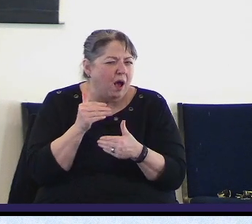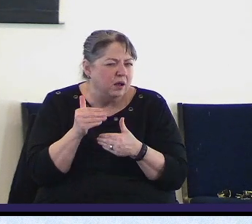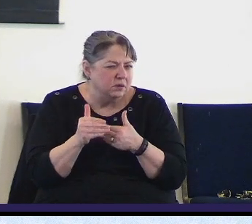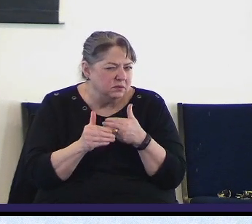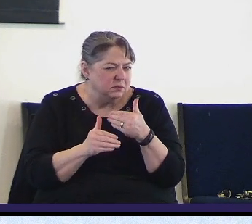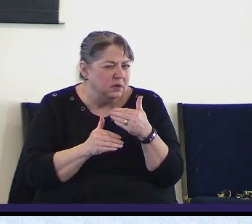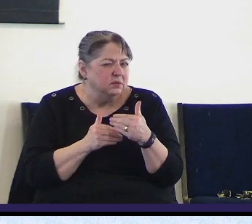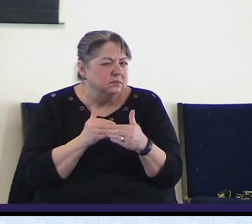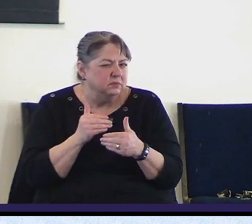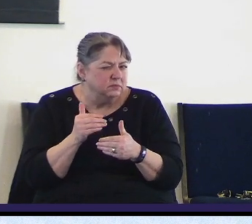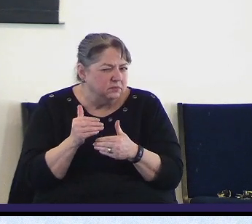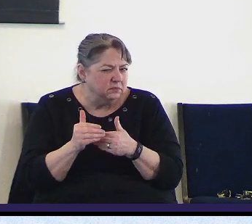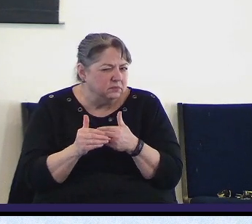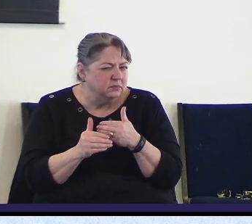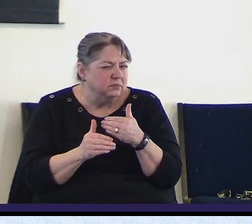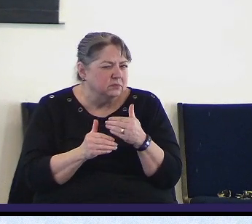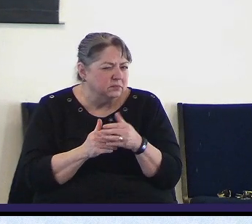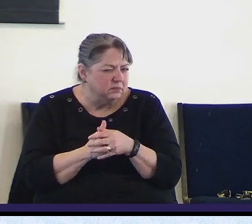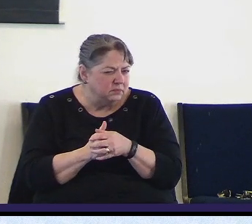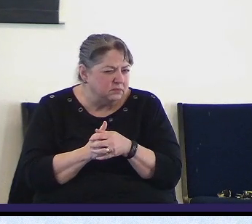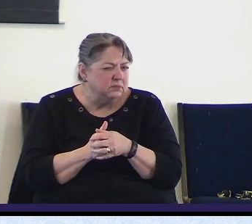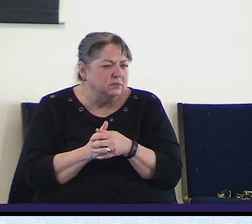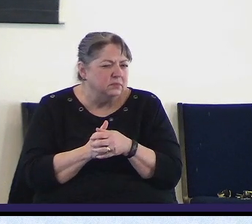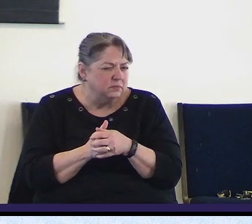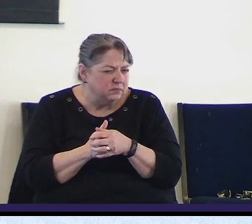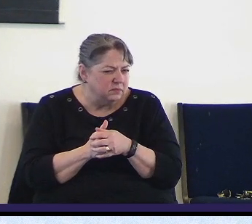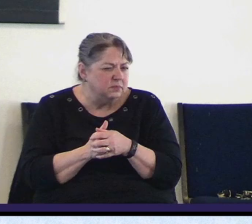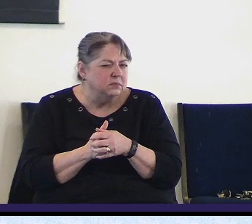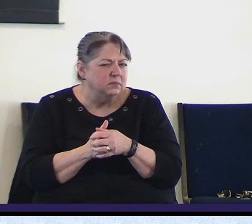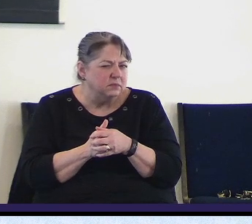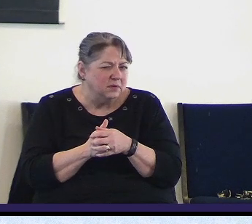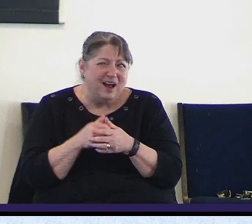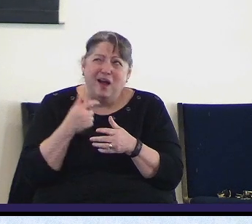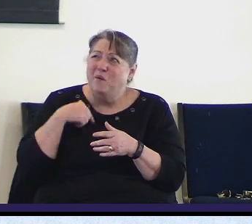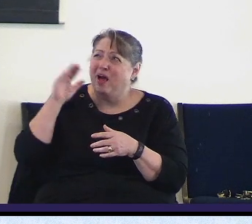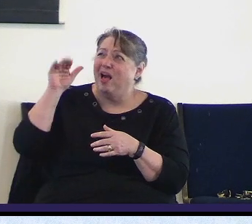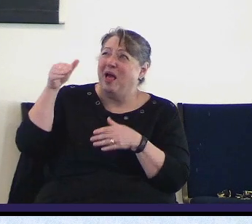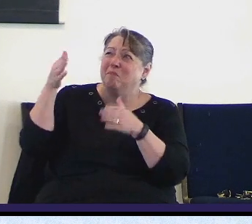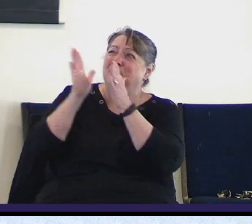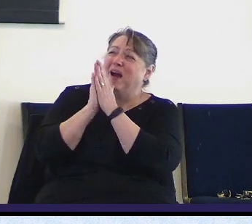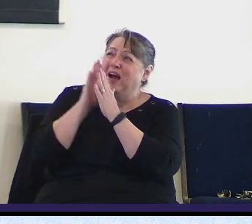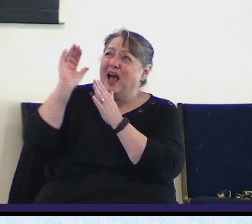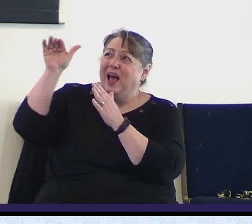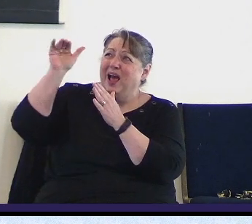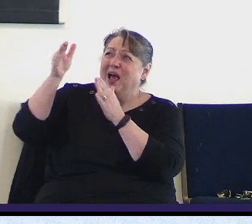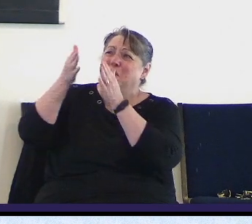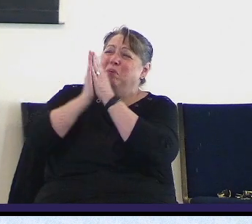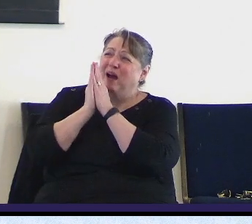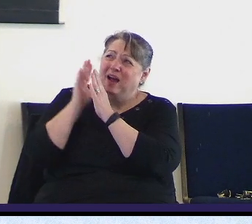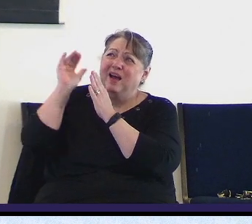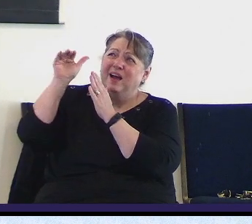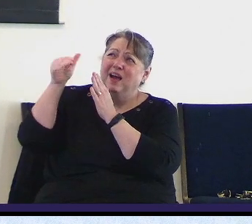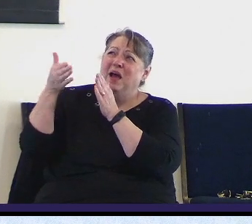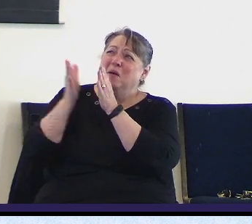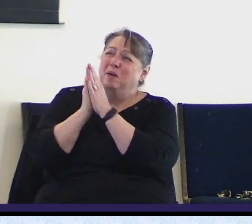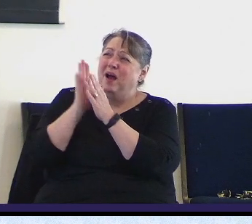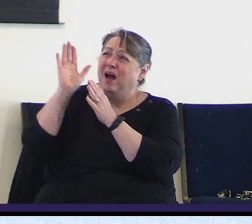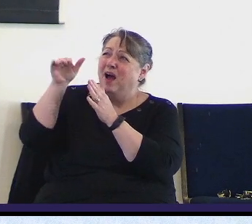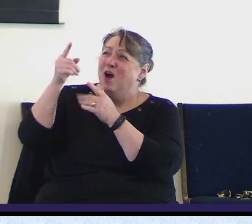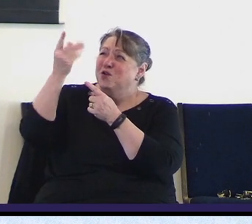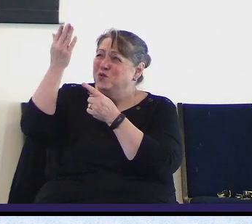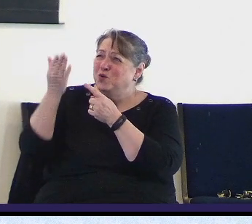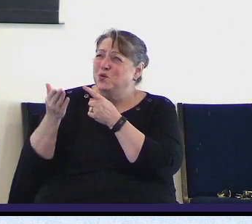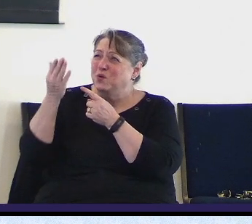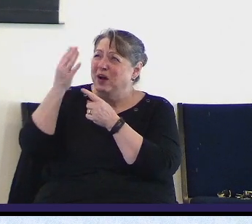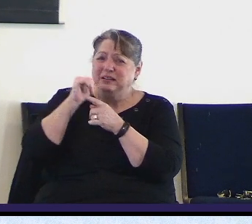and so if we can continue the petitions by claiming his faithfulness and his promise in